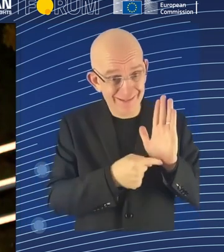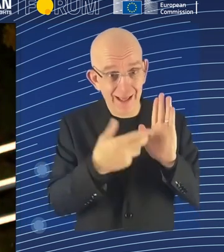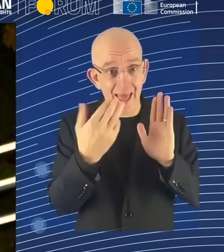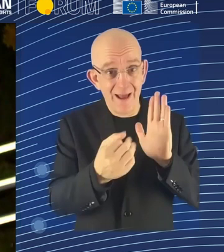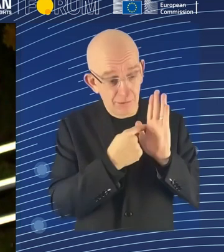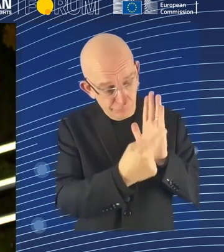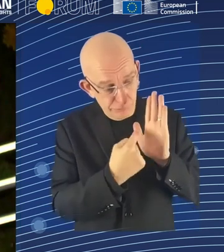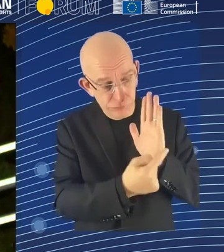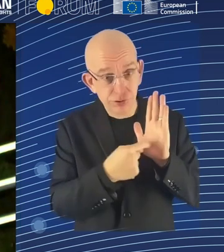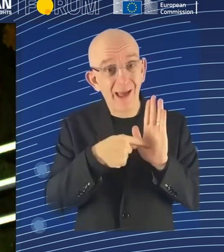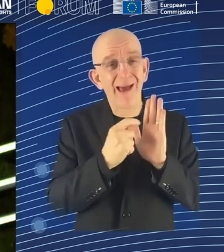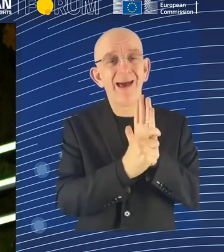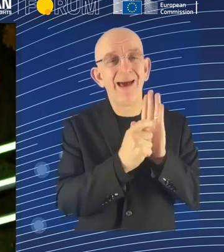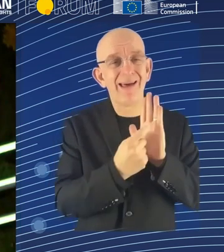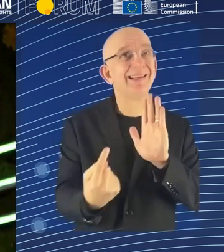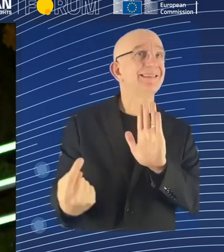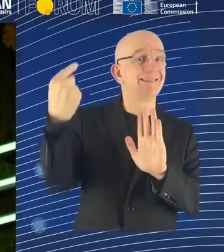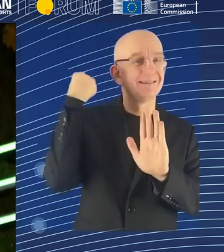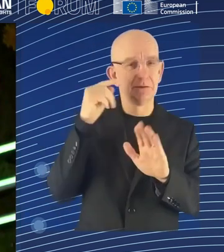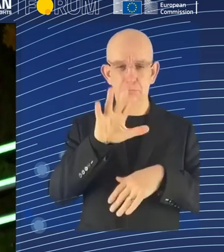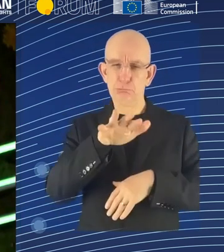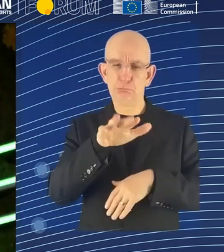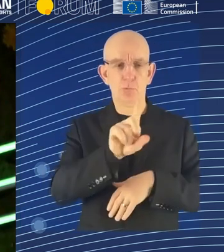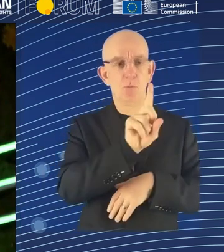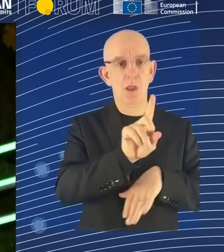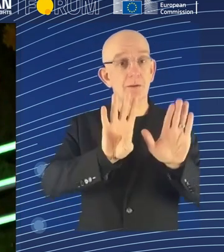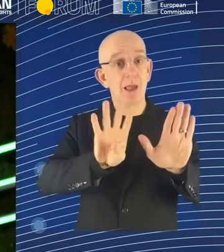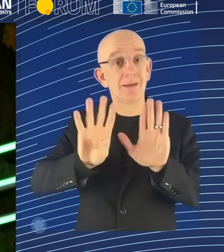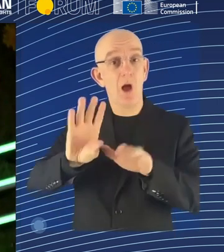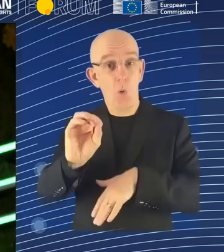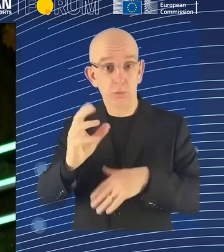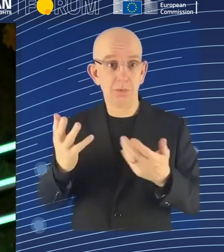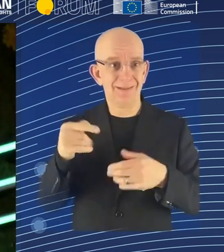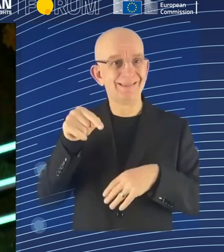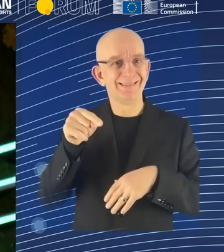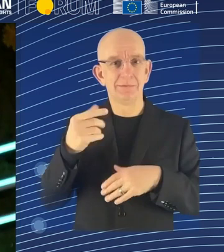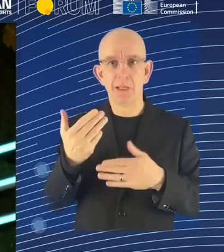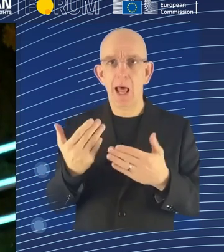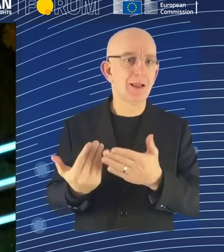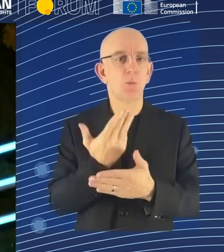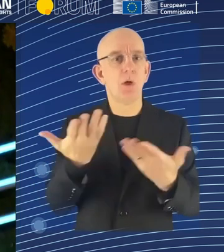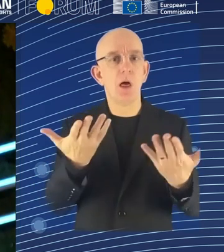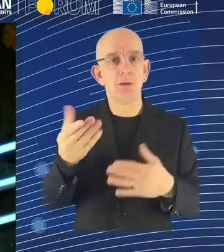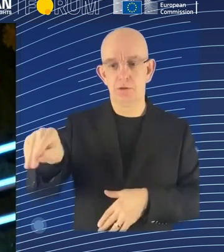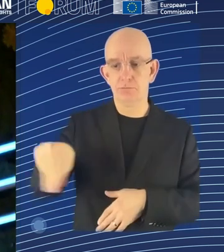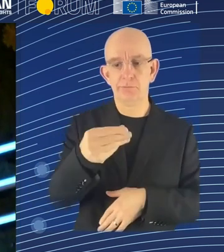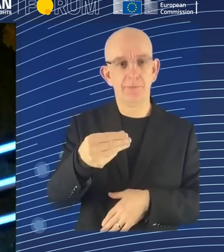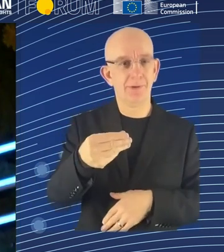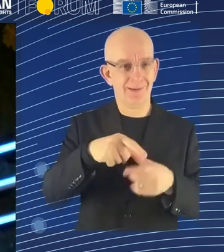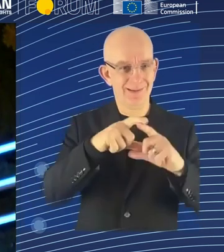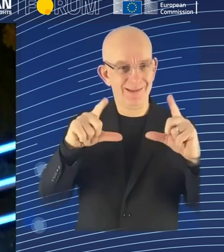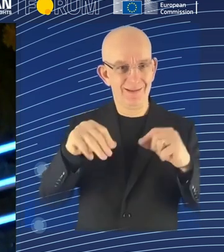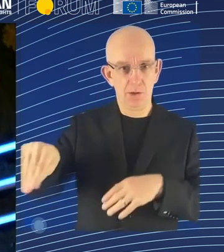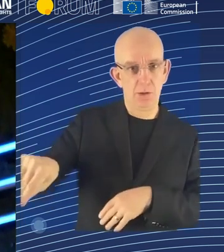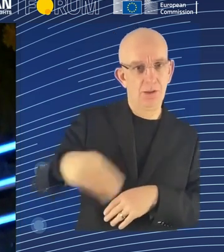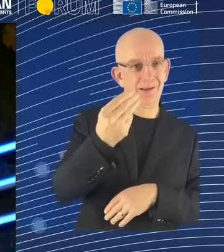deal with, for example, algorithmic management of people who work, so employees who work from home. So how are we going to kind